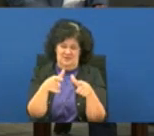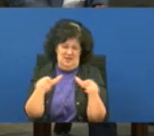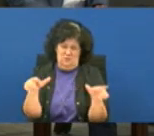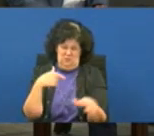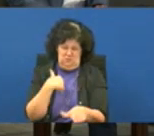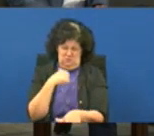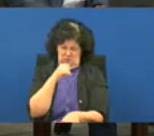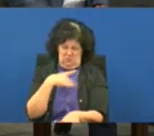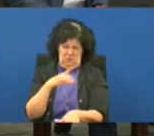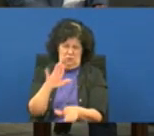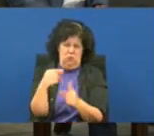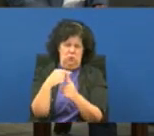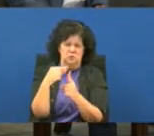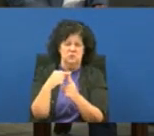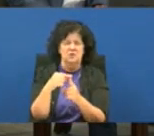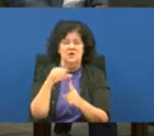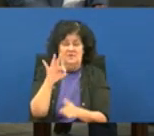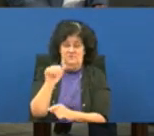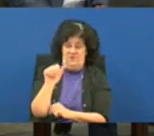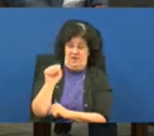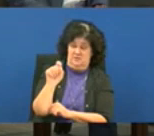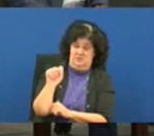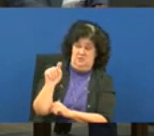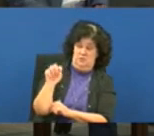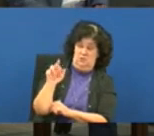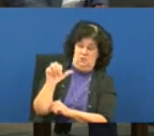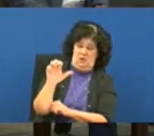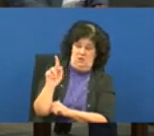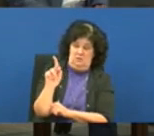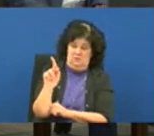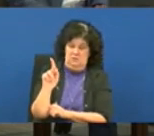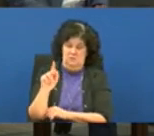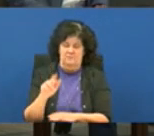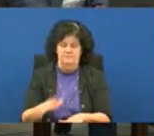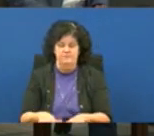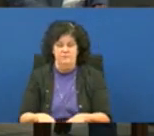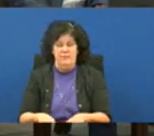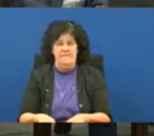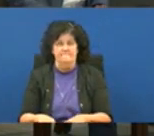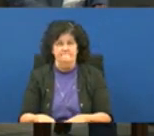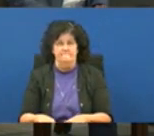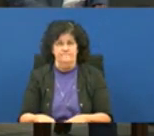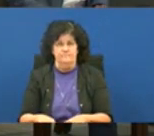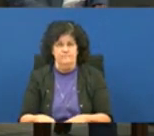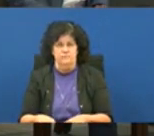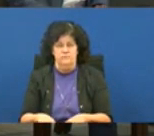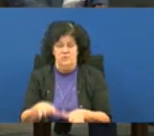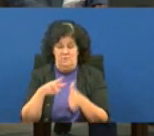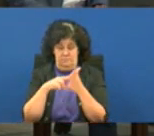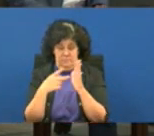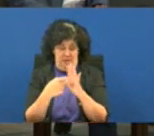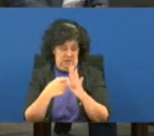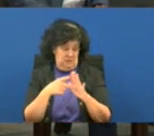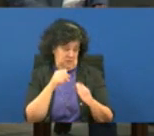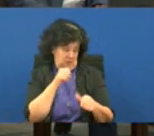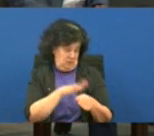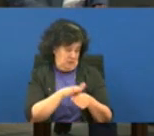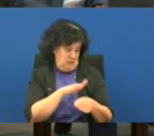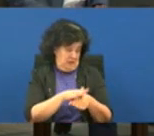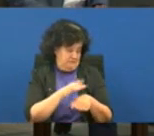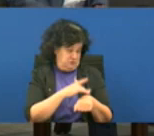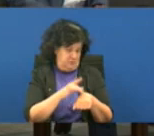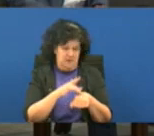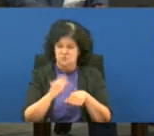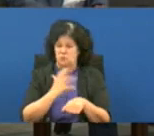it would suggest someone's not quite ready to get out and get back to wherever they are in the community but you do it because you're running out of space that's that is not how we